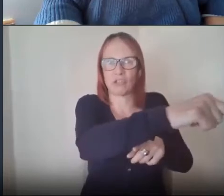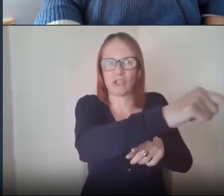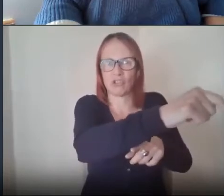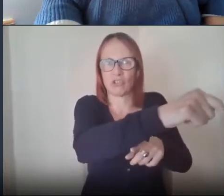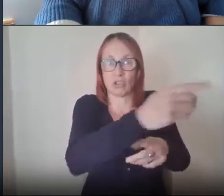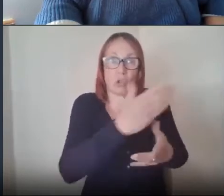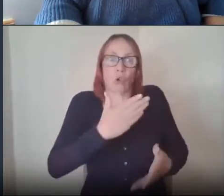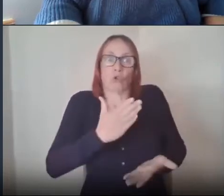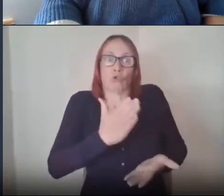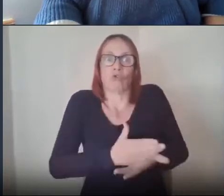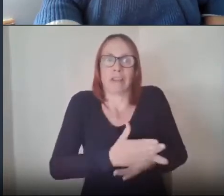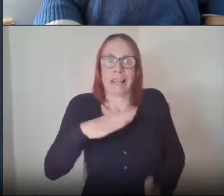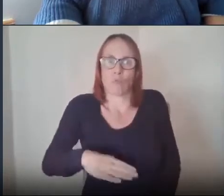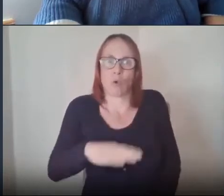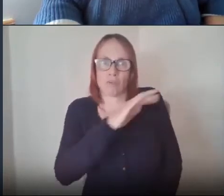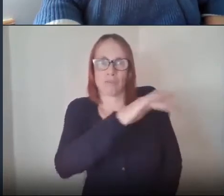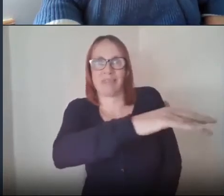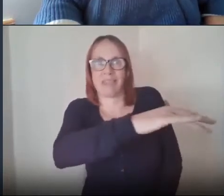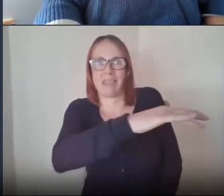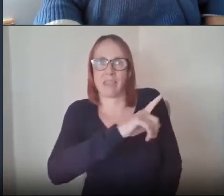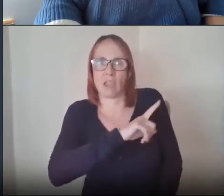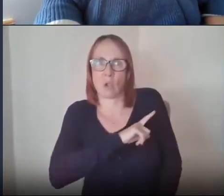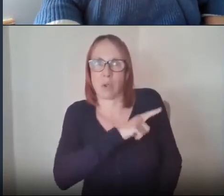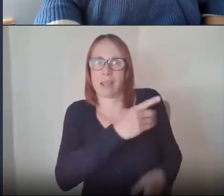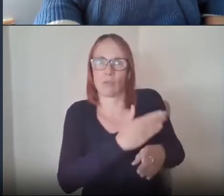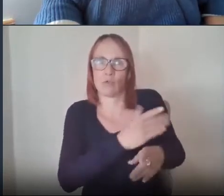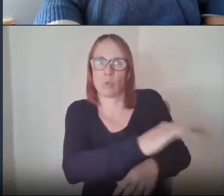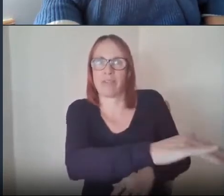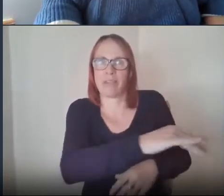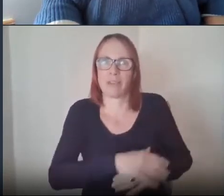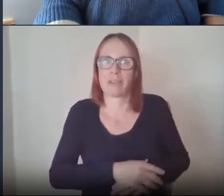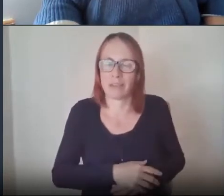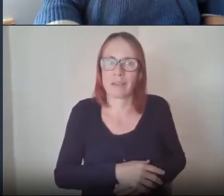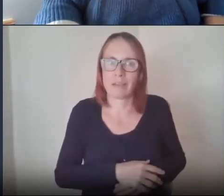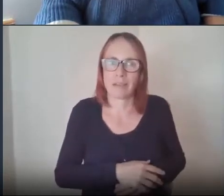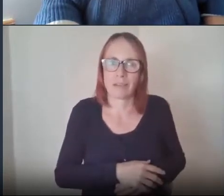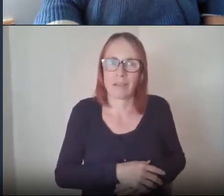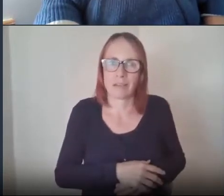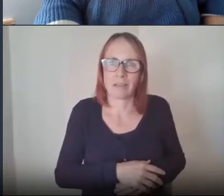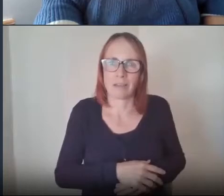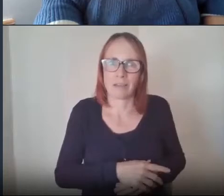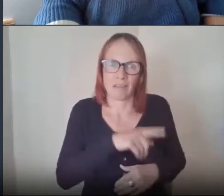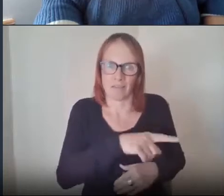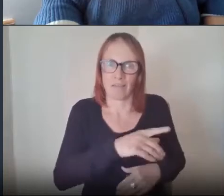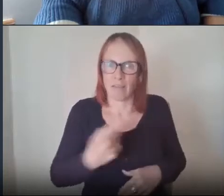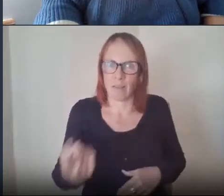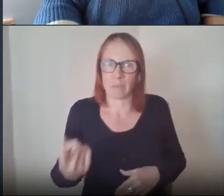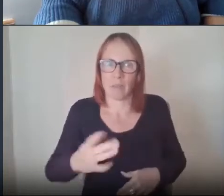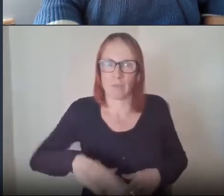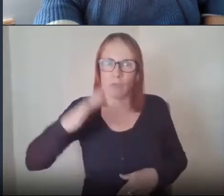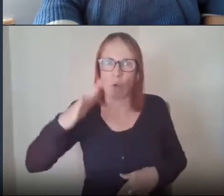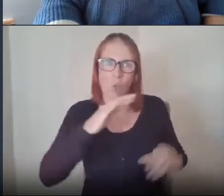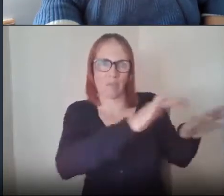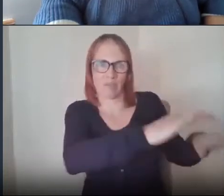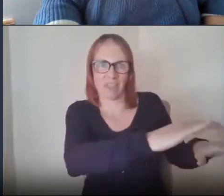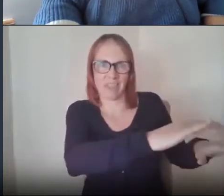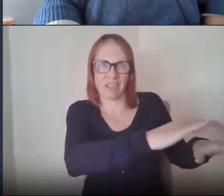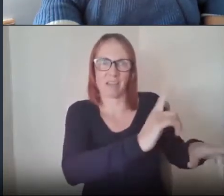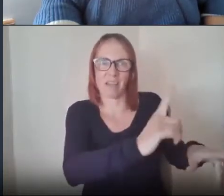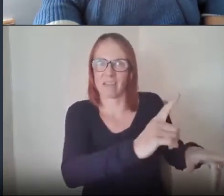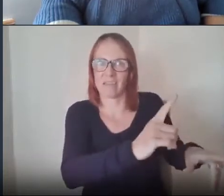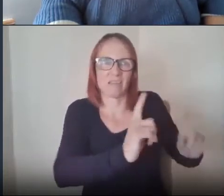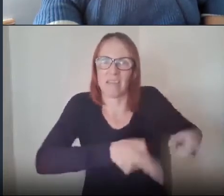like to stay because that's where their jobs are that's where their friends are that's probably where they were brought up now being priced out of the